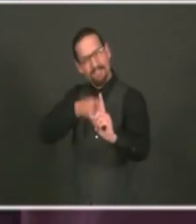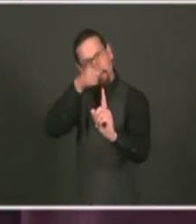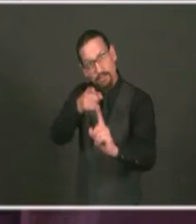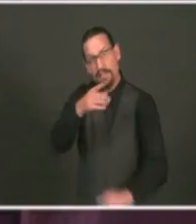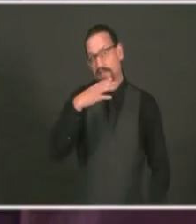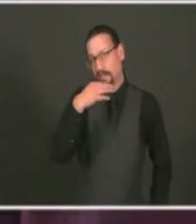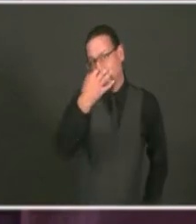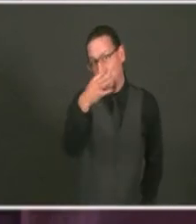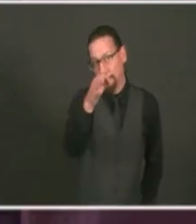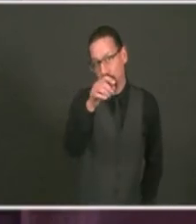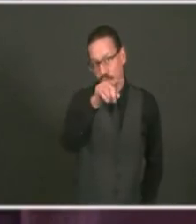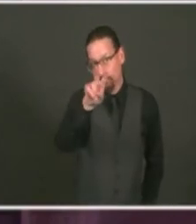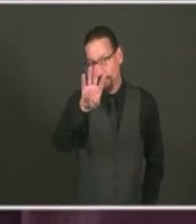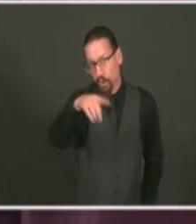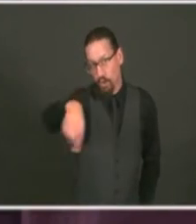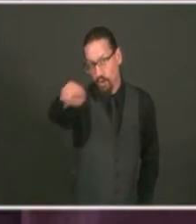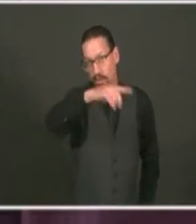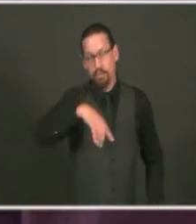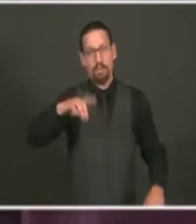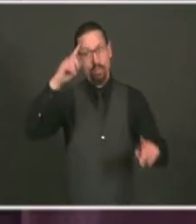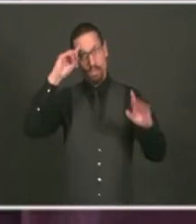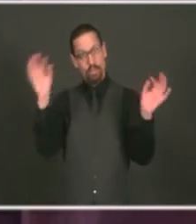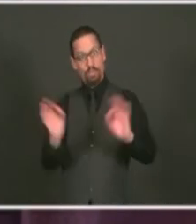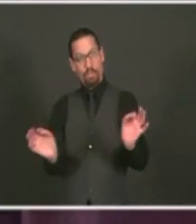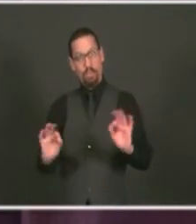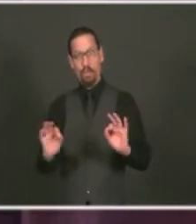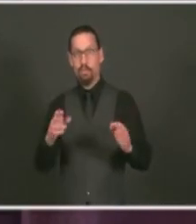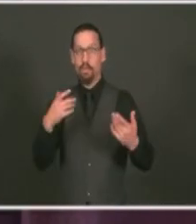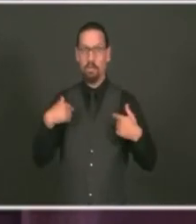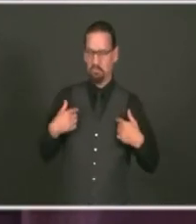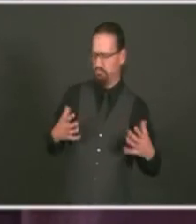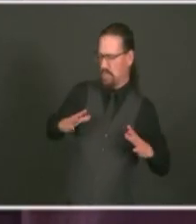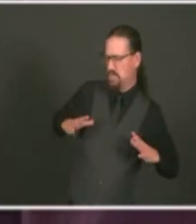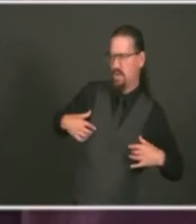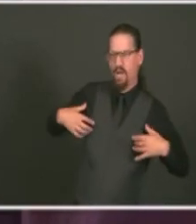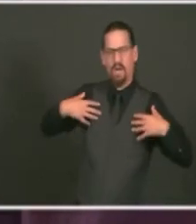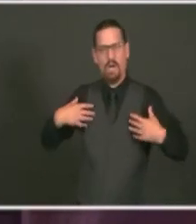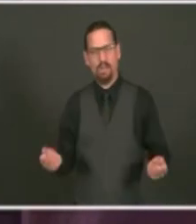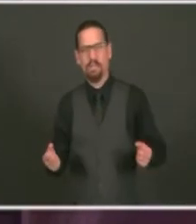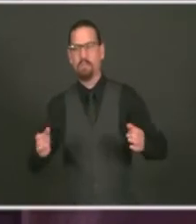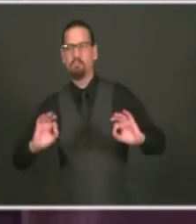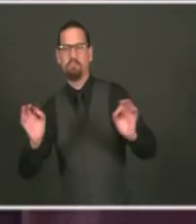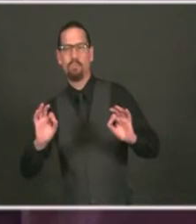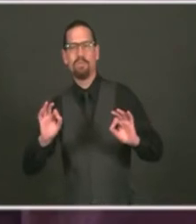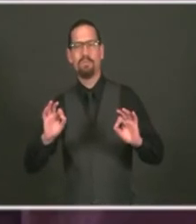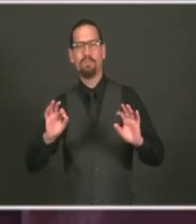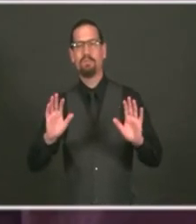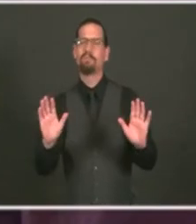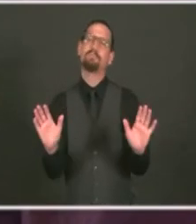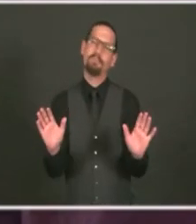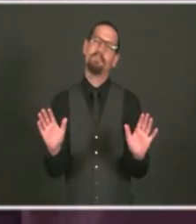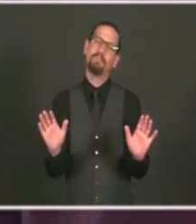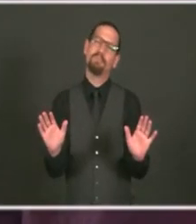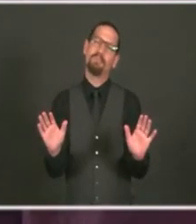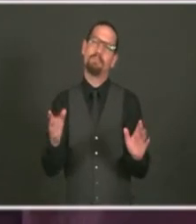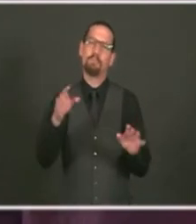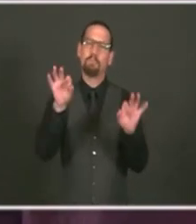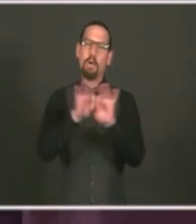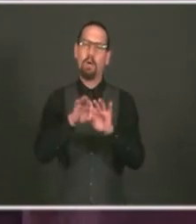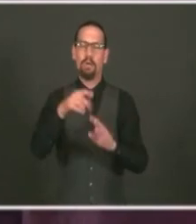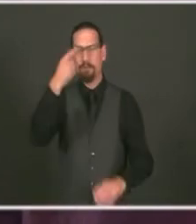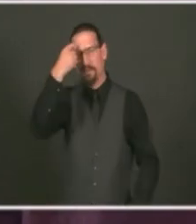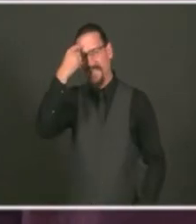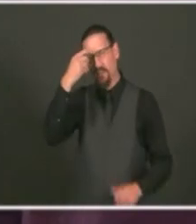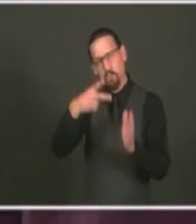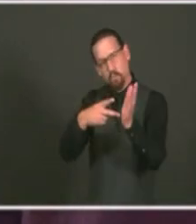may be young and healthy, but you're spreading this to people who aren't young and healthy. And so for the sake of your loved ones,